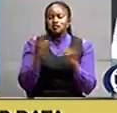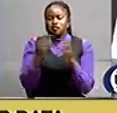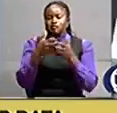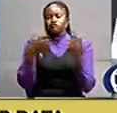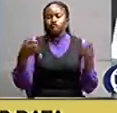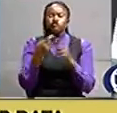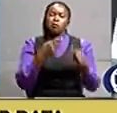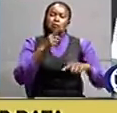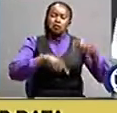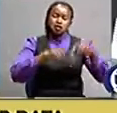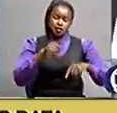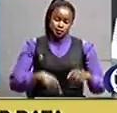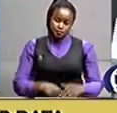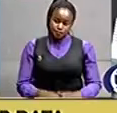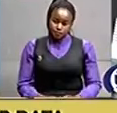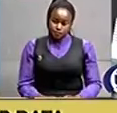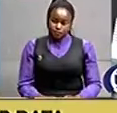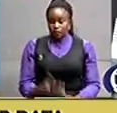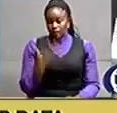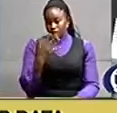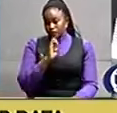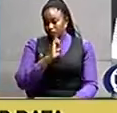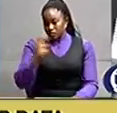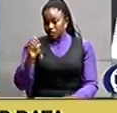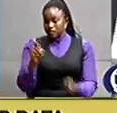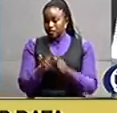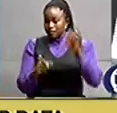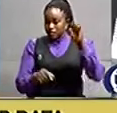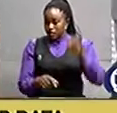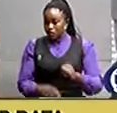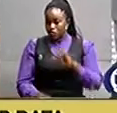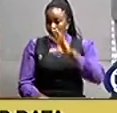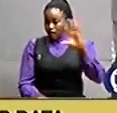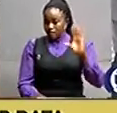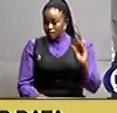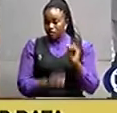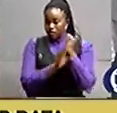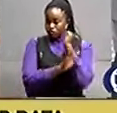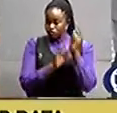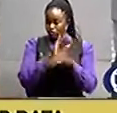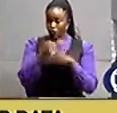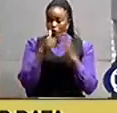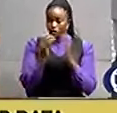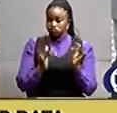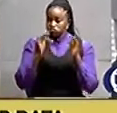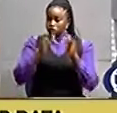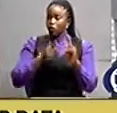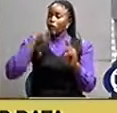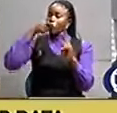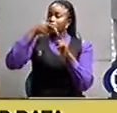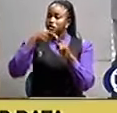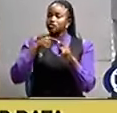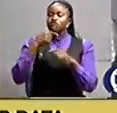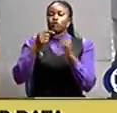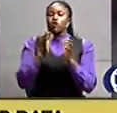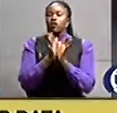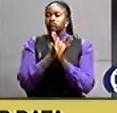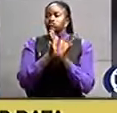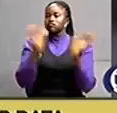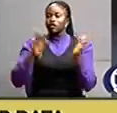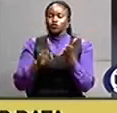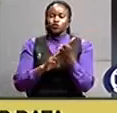brings together five Eastern and Southern African countries with the aim of increasing broad use of data